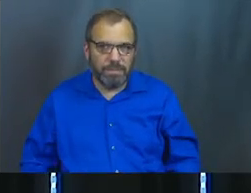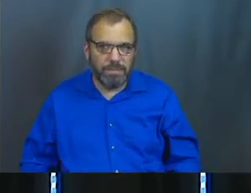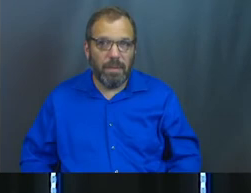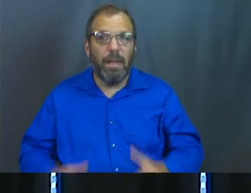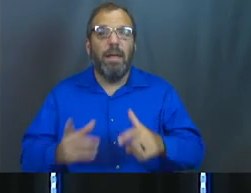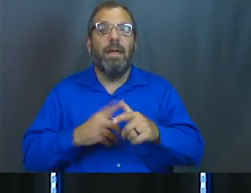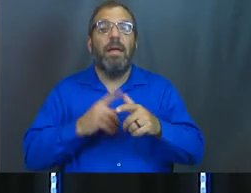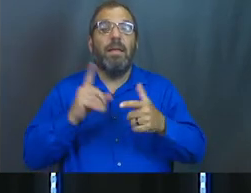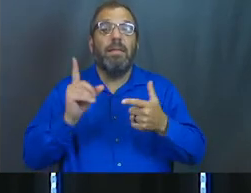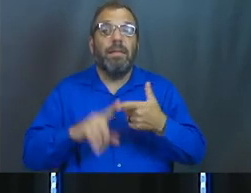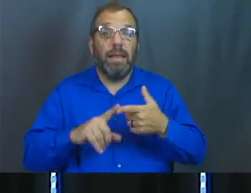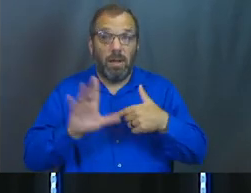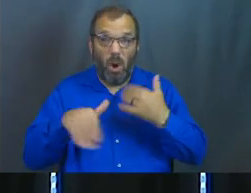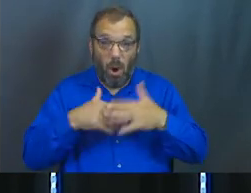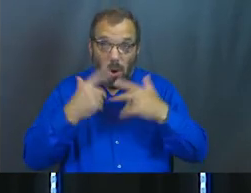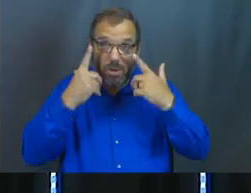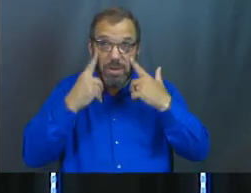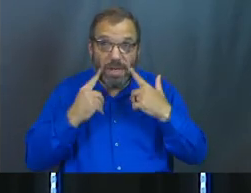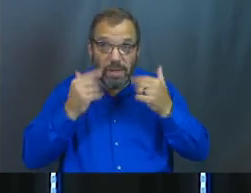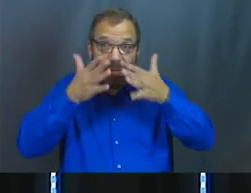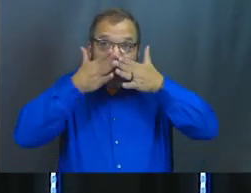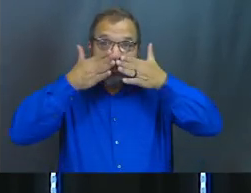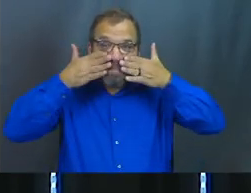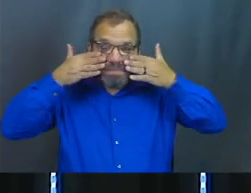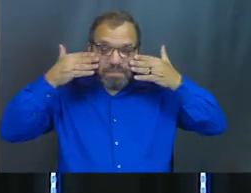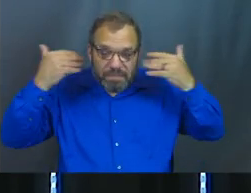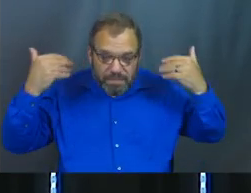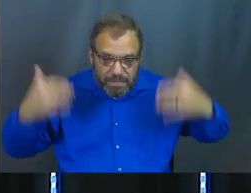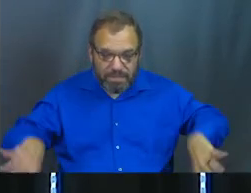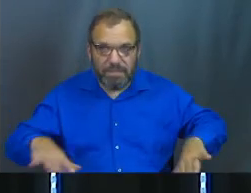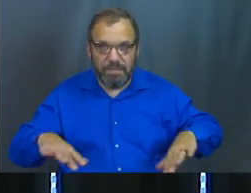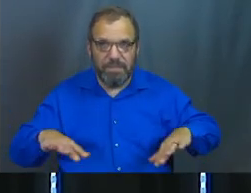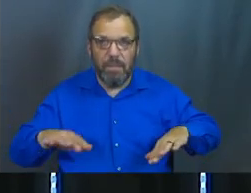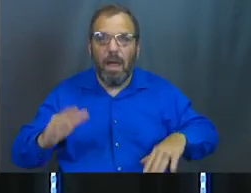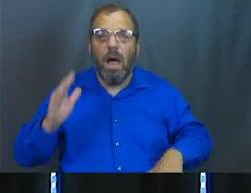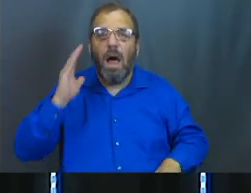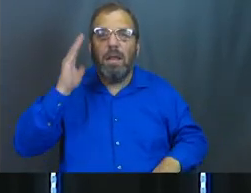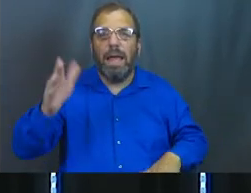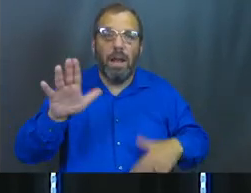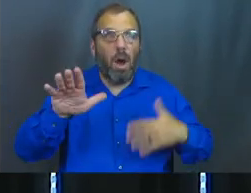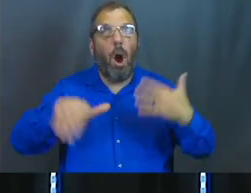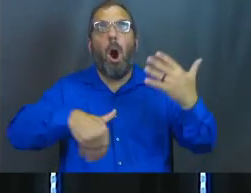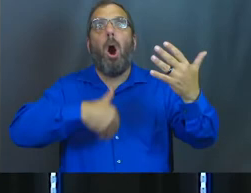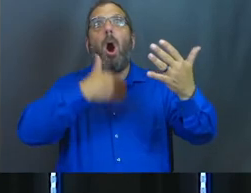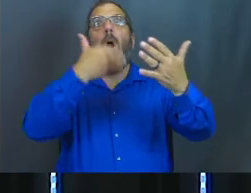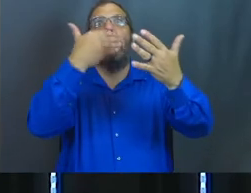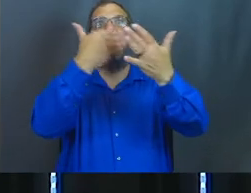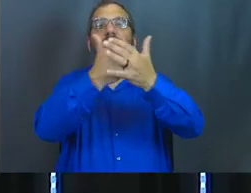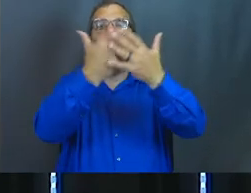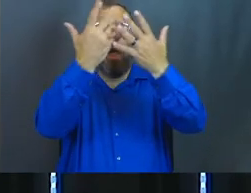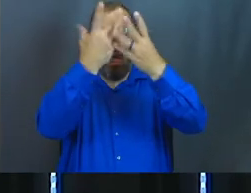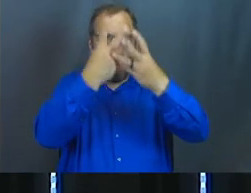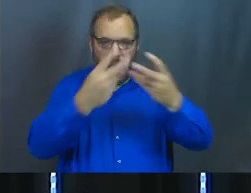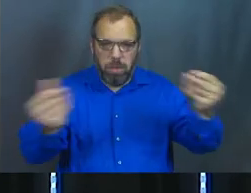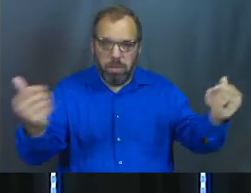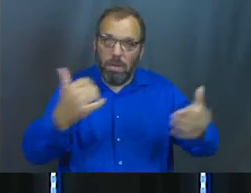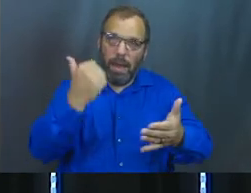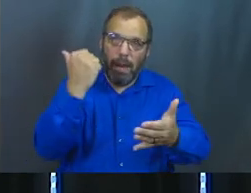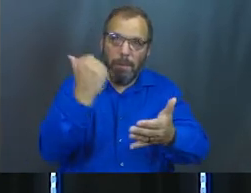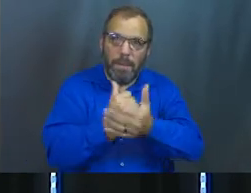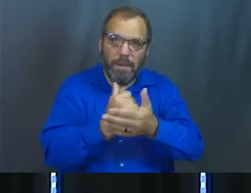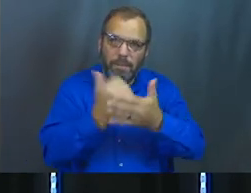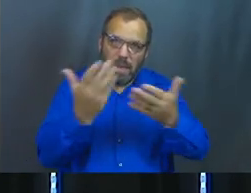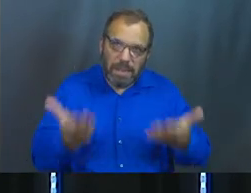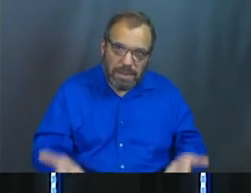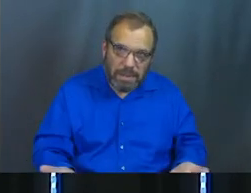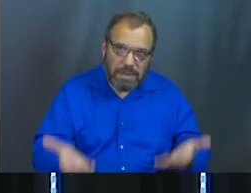And then God will wipe all tears from their eyes. Amen? We'll eventually let it all go. Amen? Why